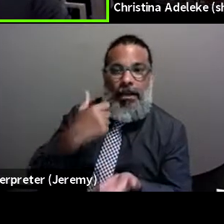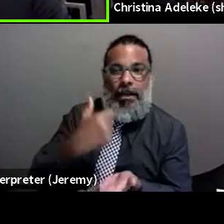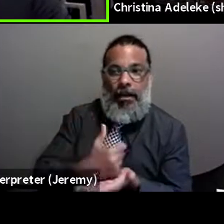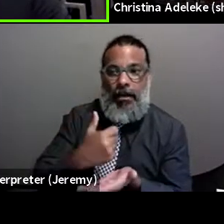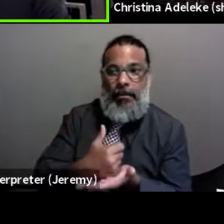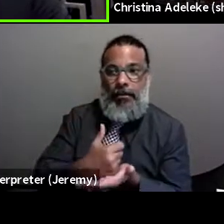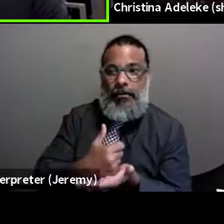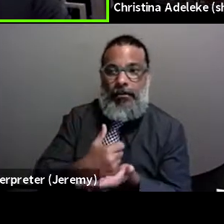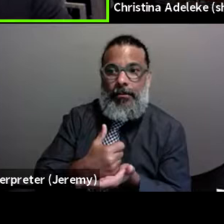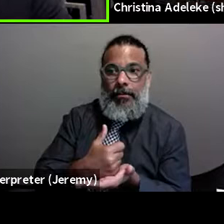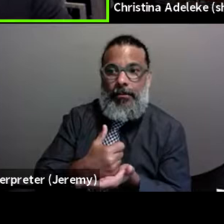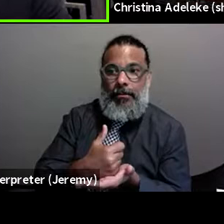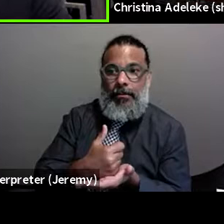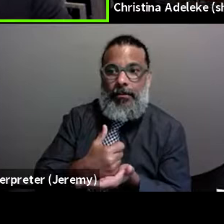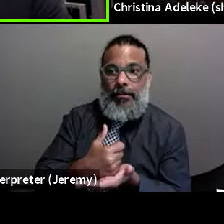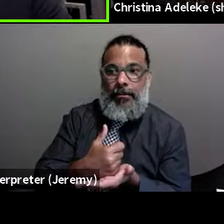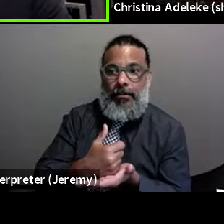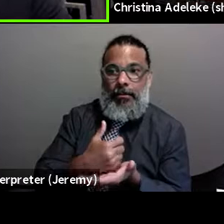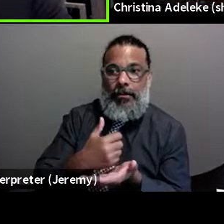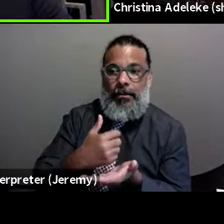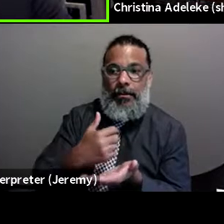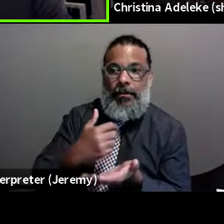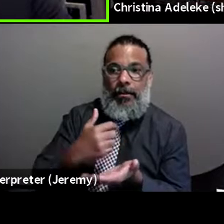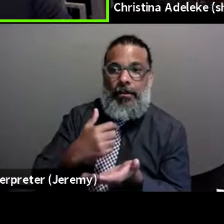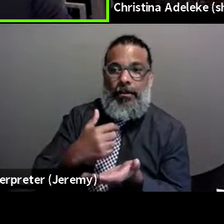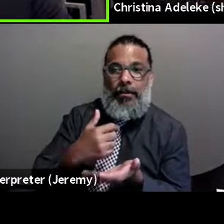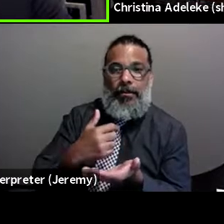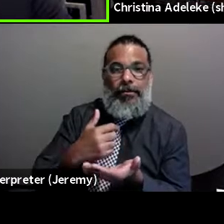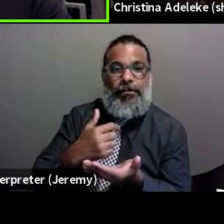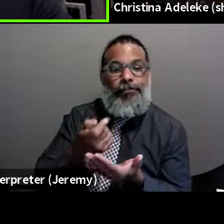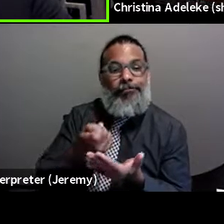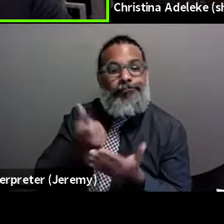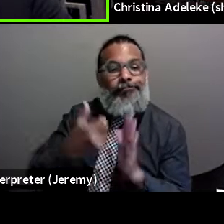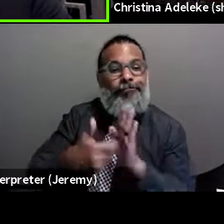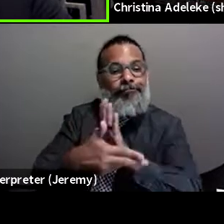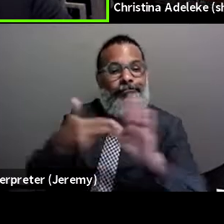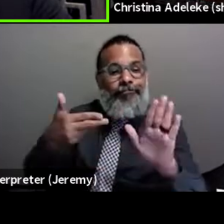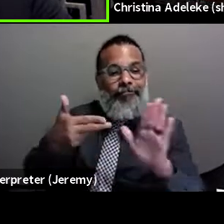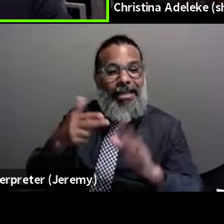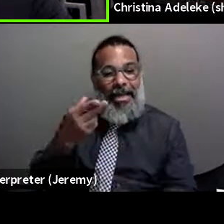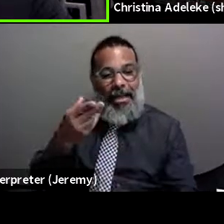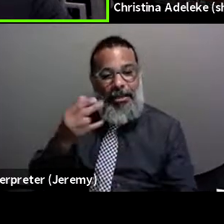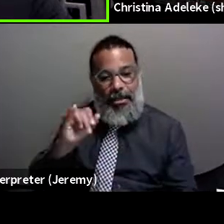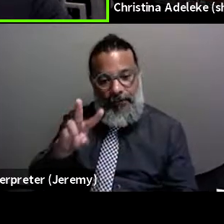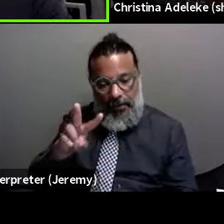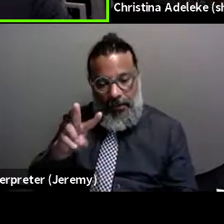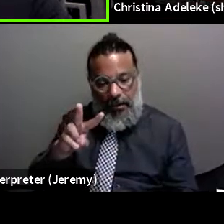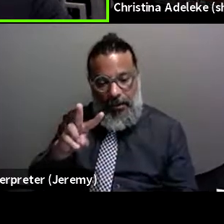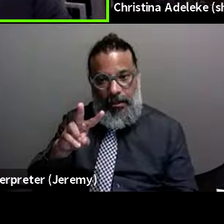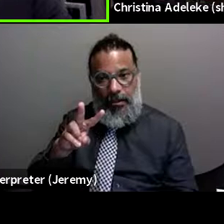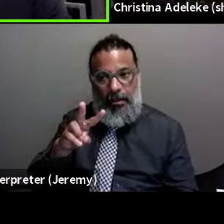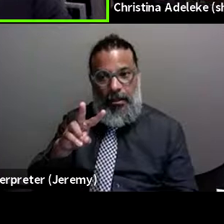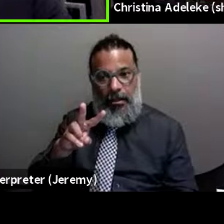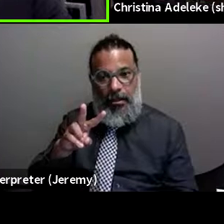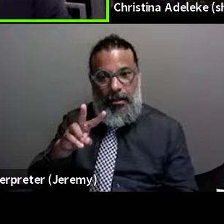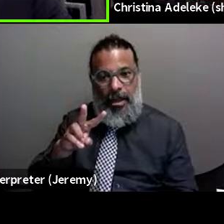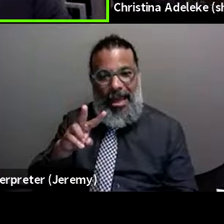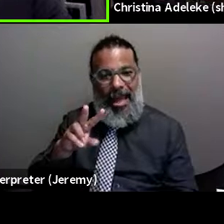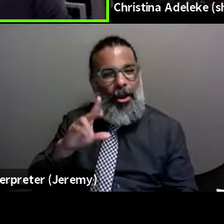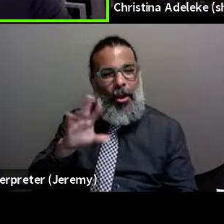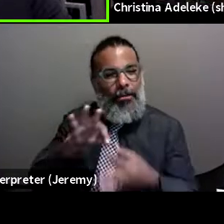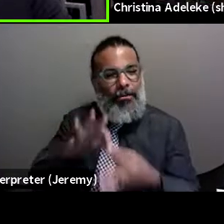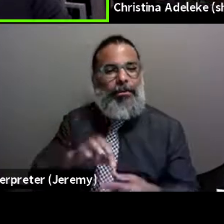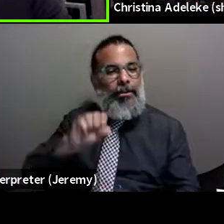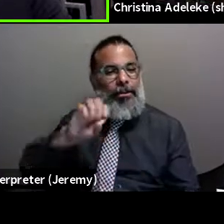destigmatize HIV and, you know, it being so sexualized,